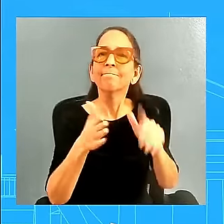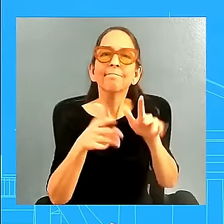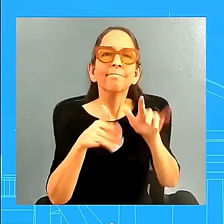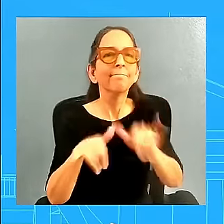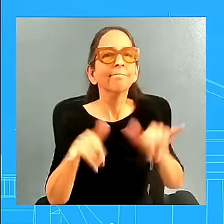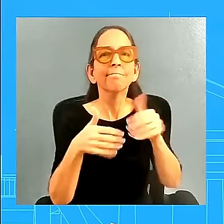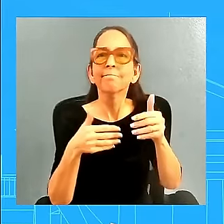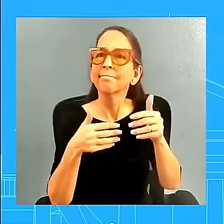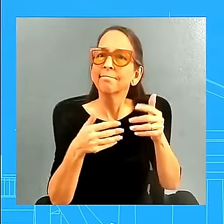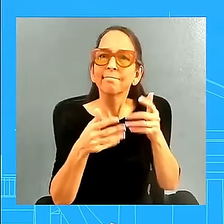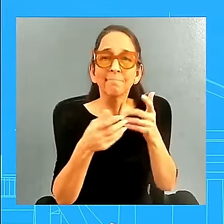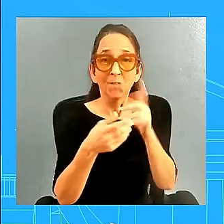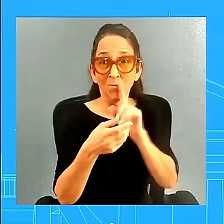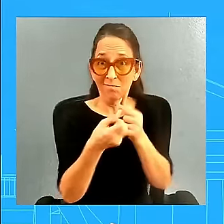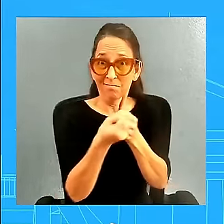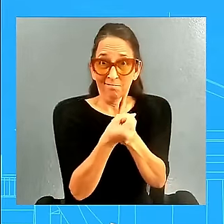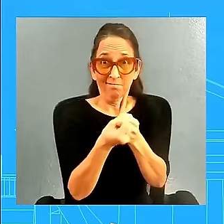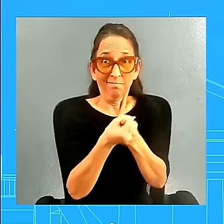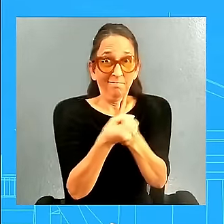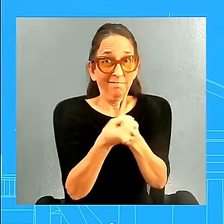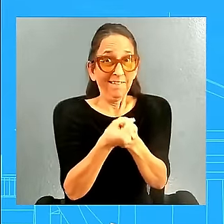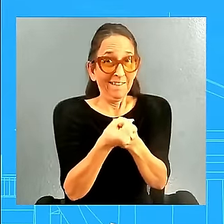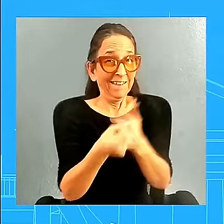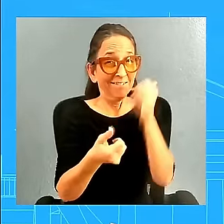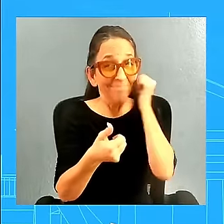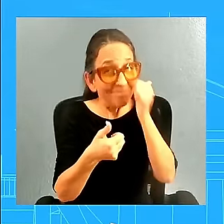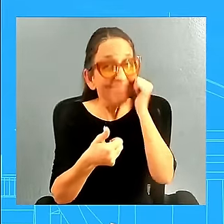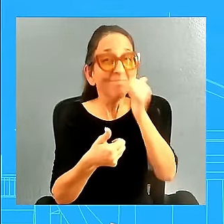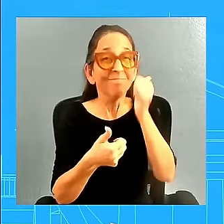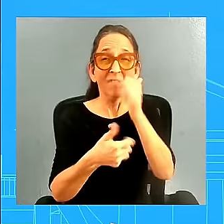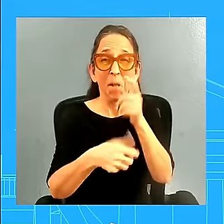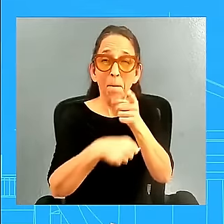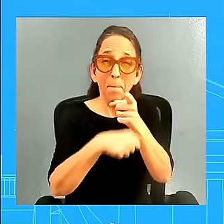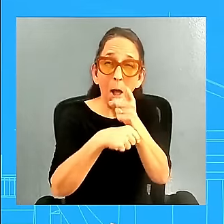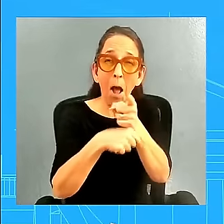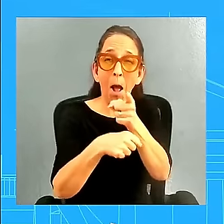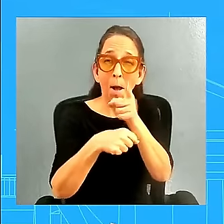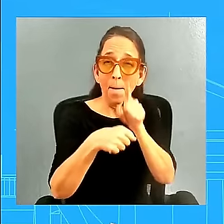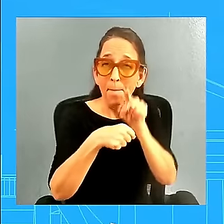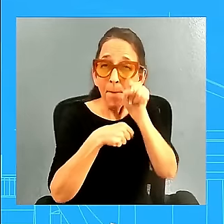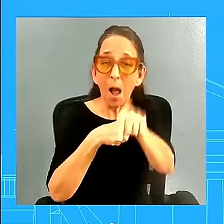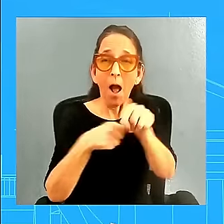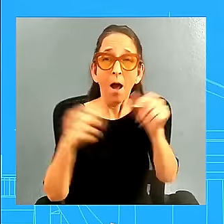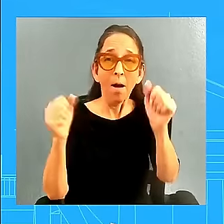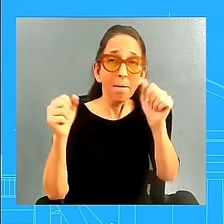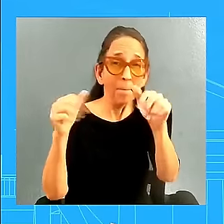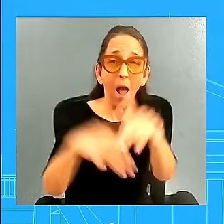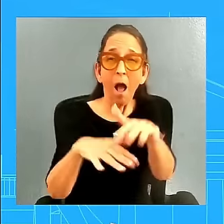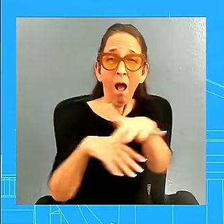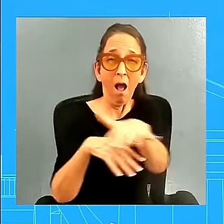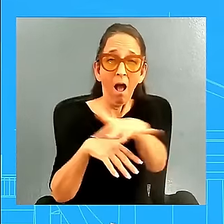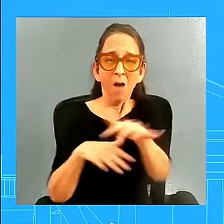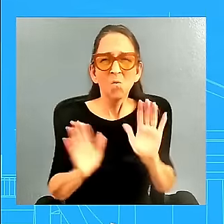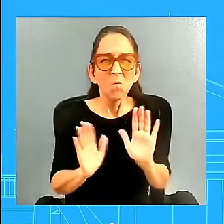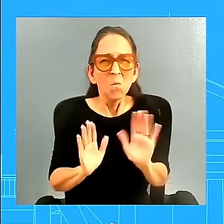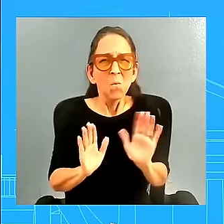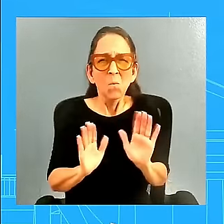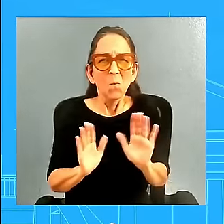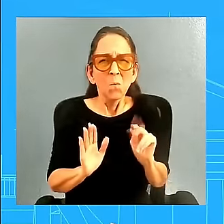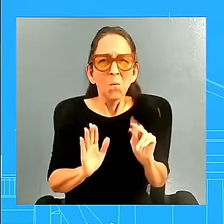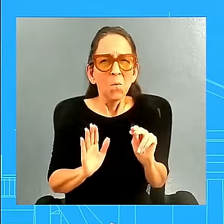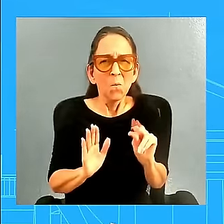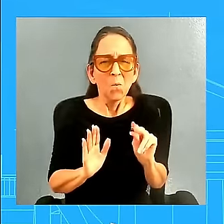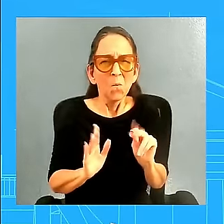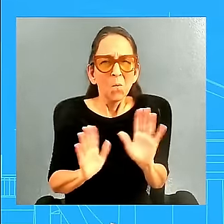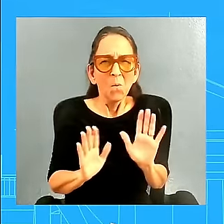you know, strikes into heavily populated areas. And that remains the case today. We still pose, you know, daily strikes